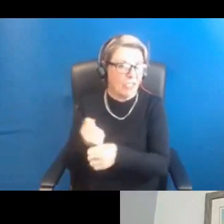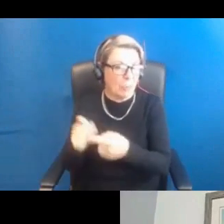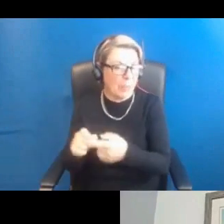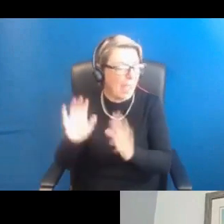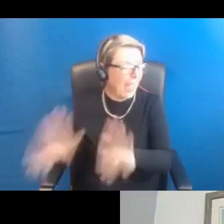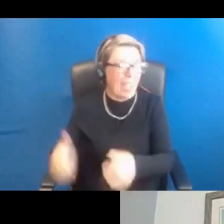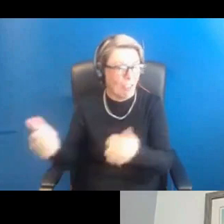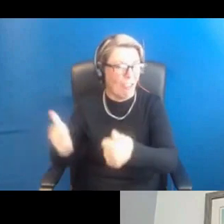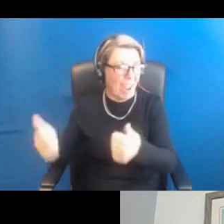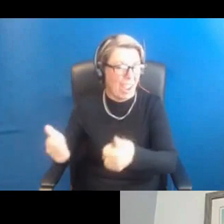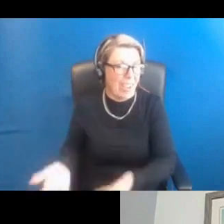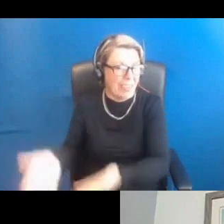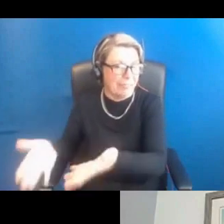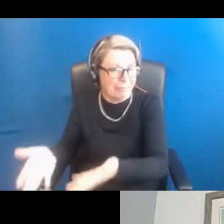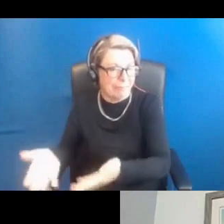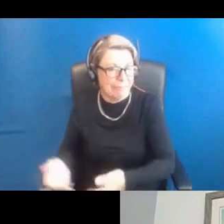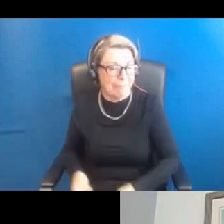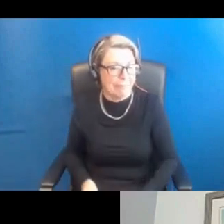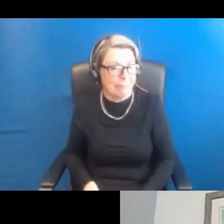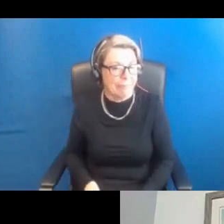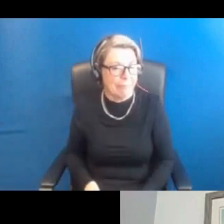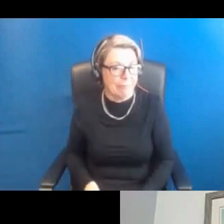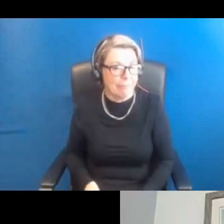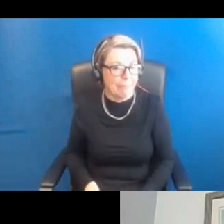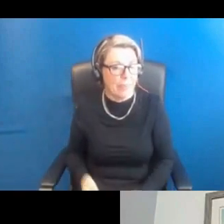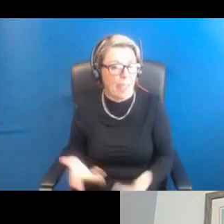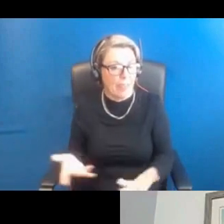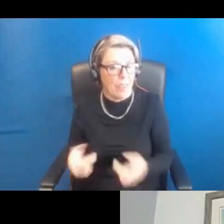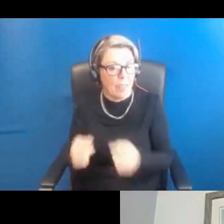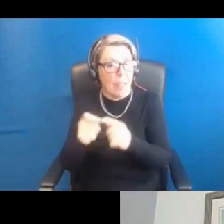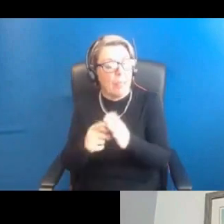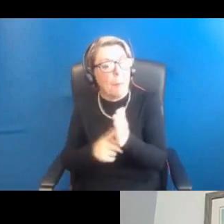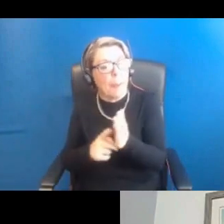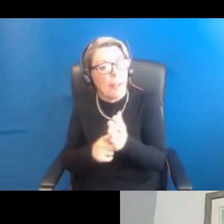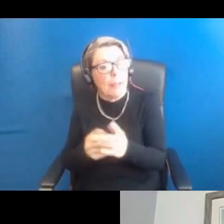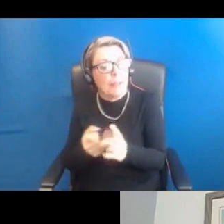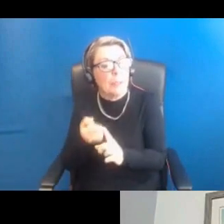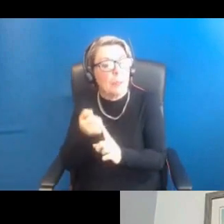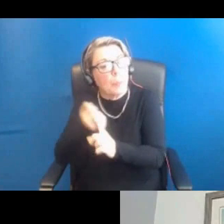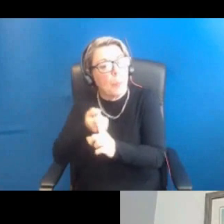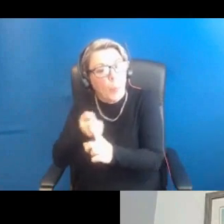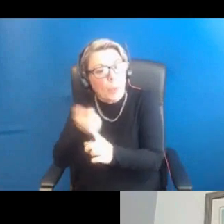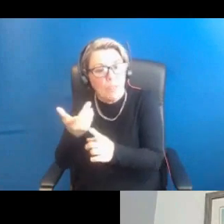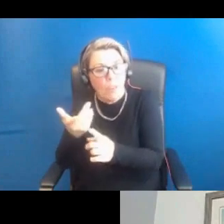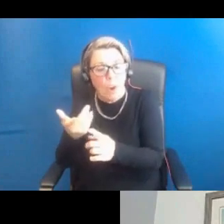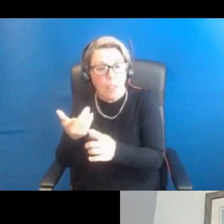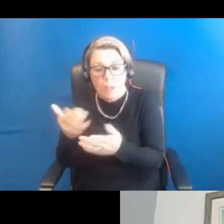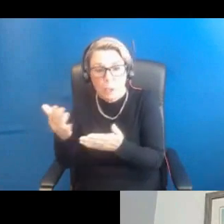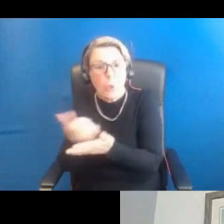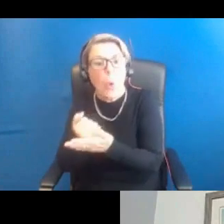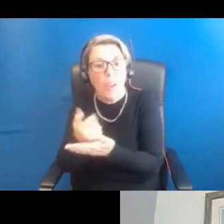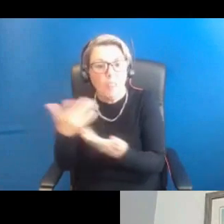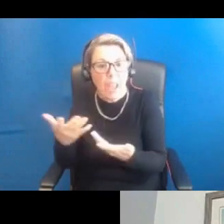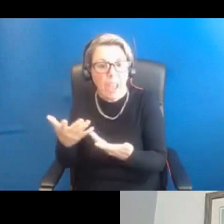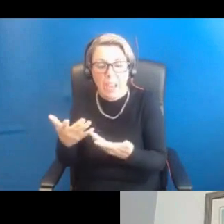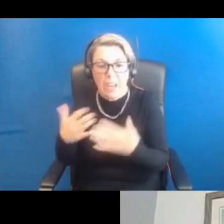the pill is promoted as a cure for any women's health problem. So I'd